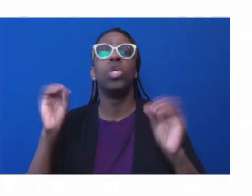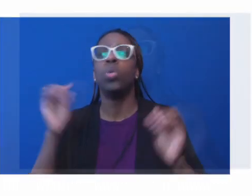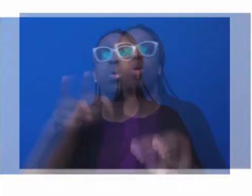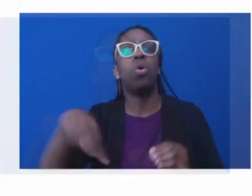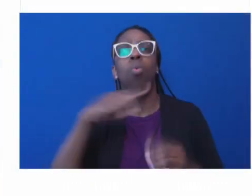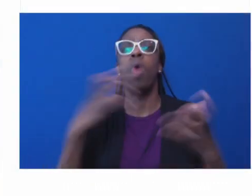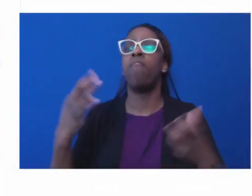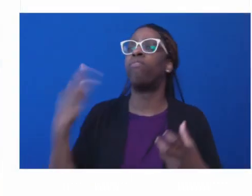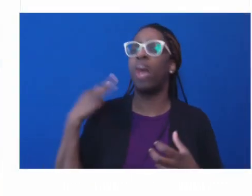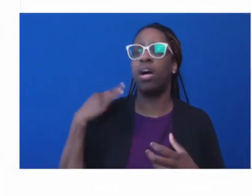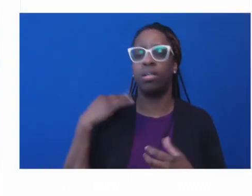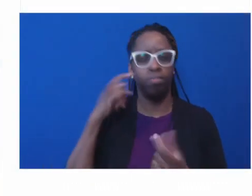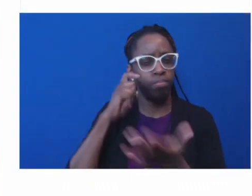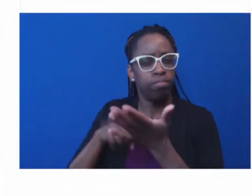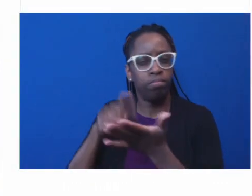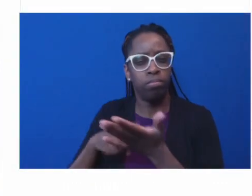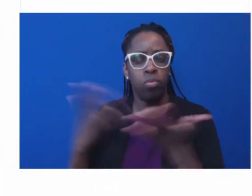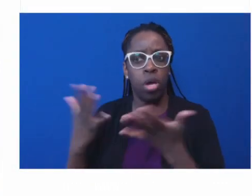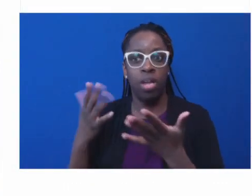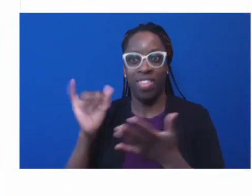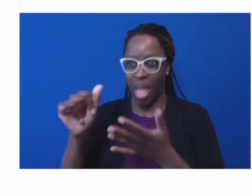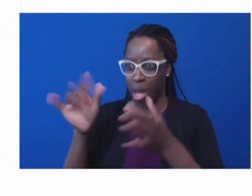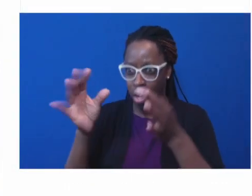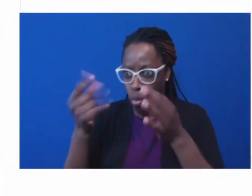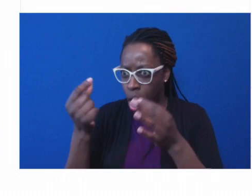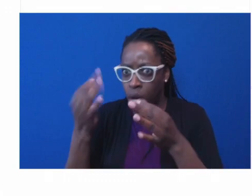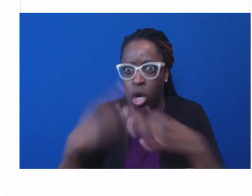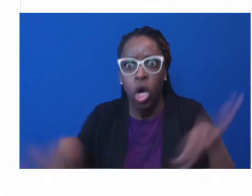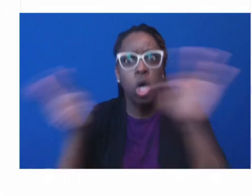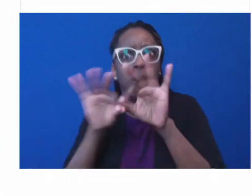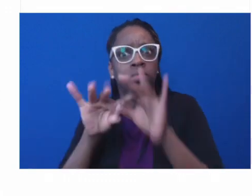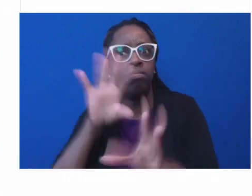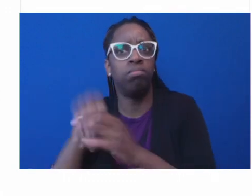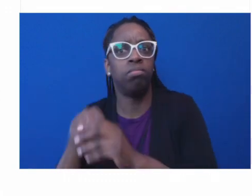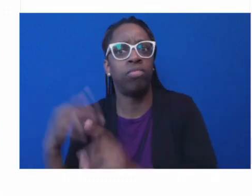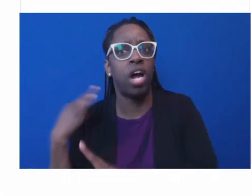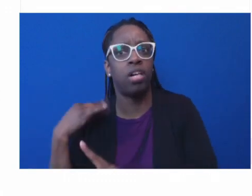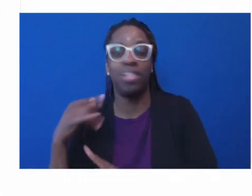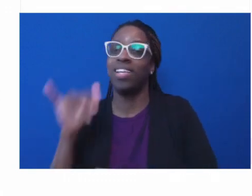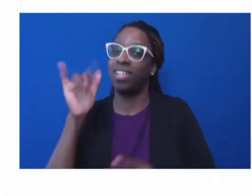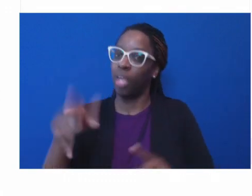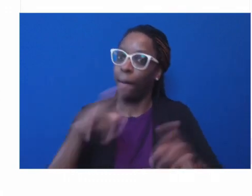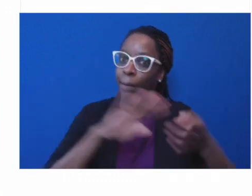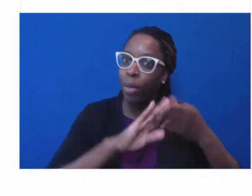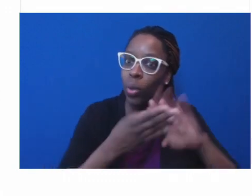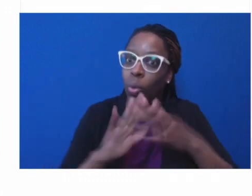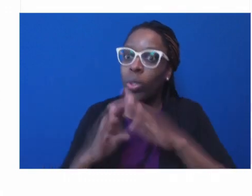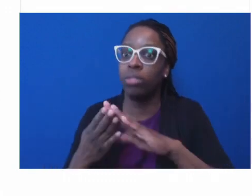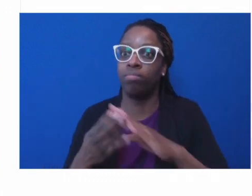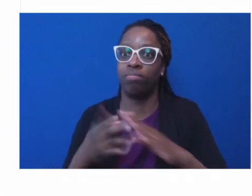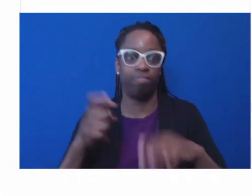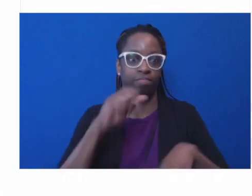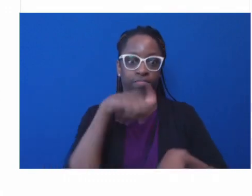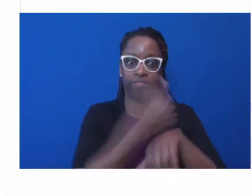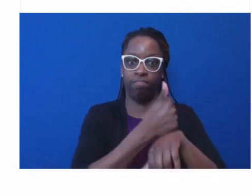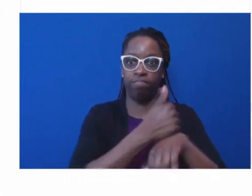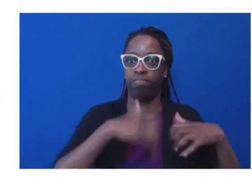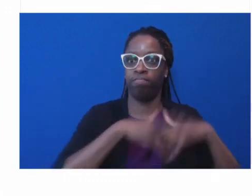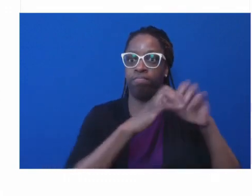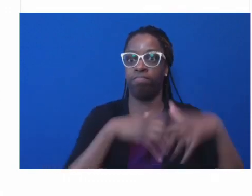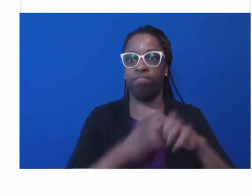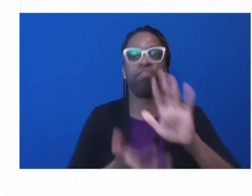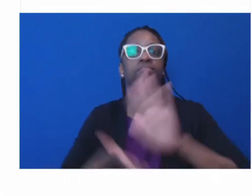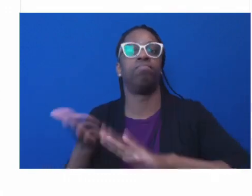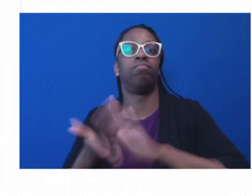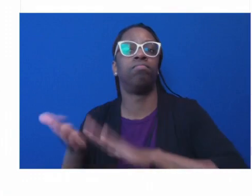Community based organizations, particularly those run by communities of color, are a reflection of the loss